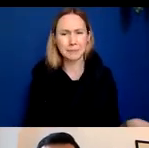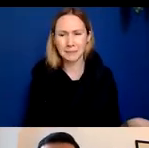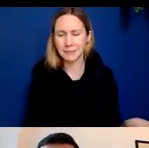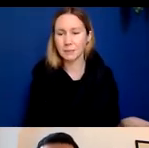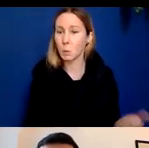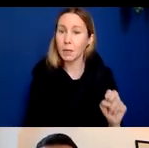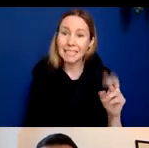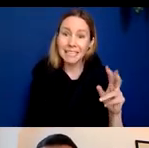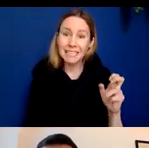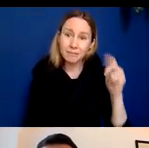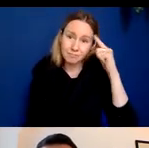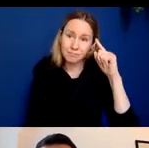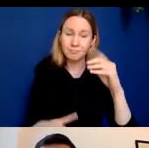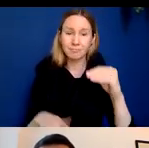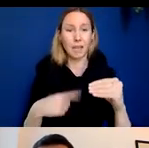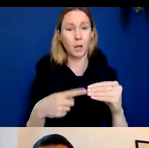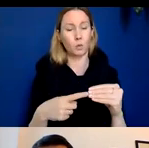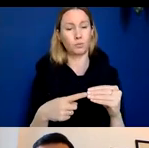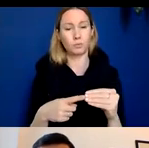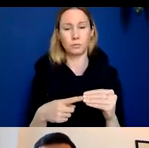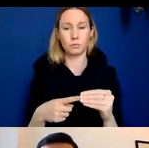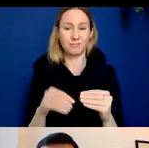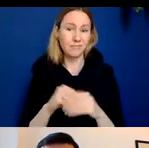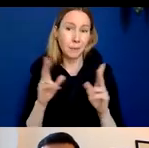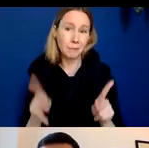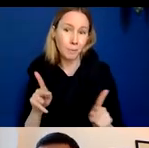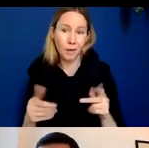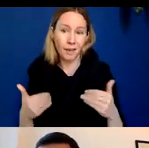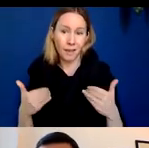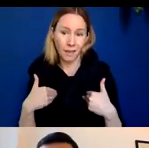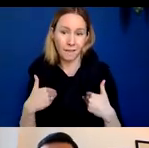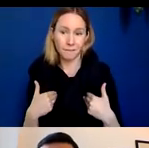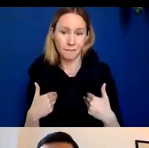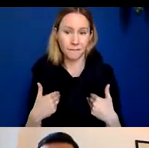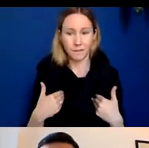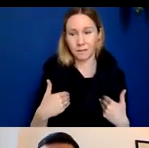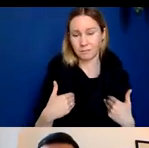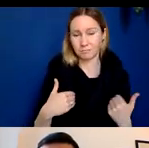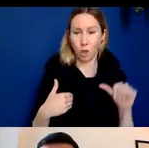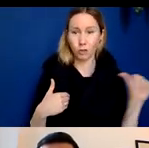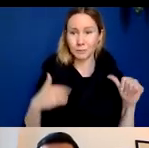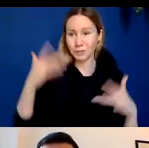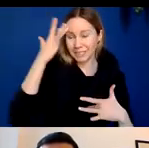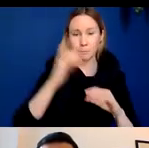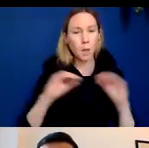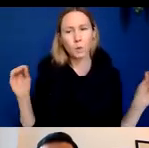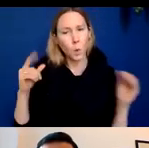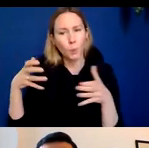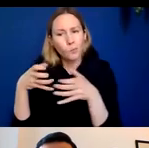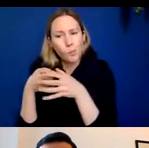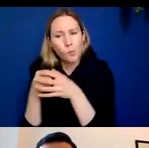start thinking about clinical trials in people that have Alzheimer's disease biology but don't necessarily have atrophy or symptoms yet.